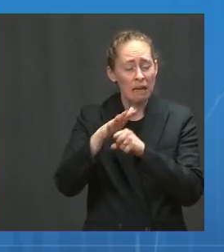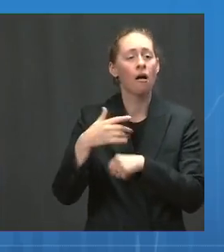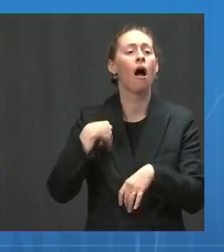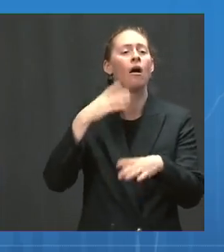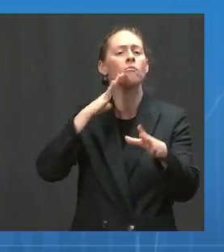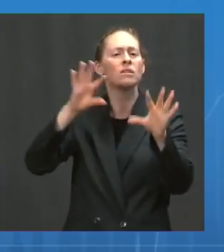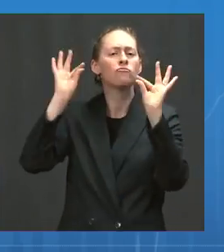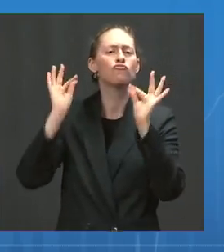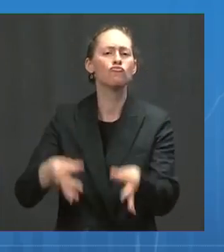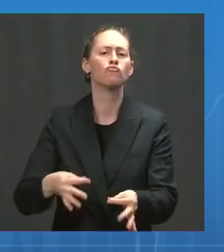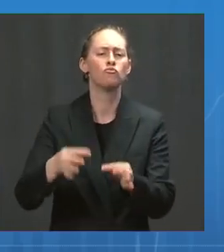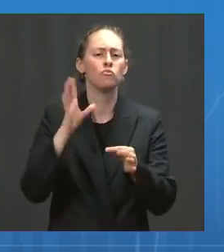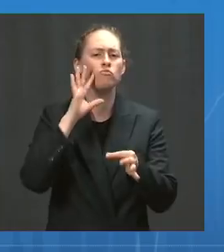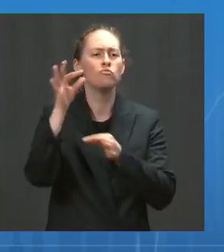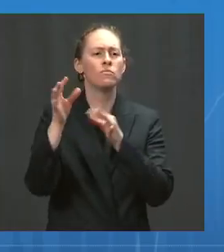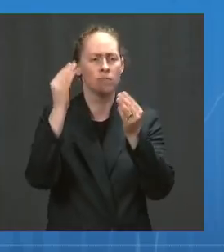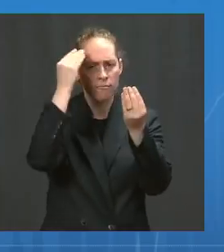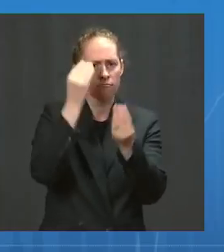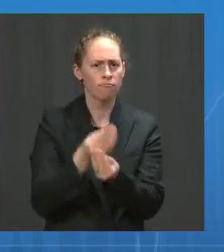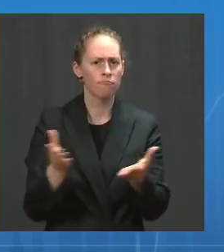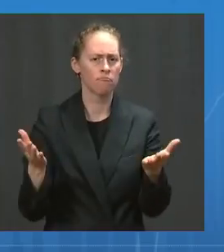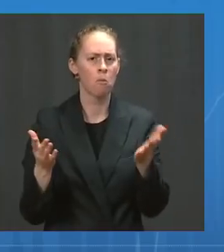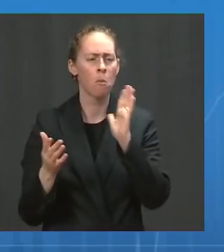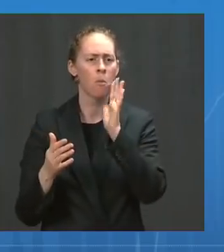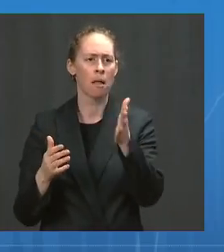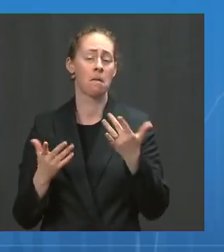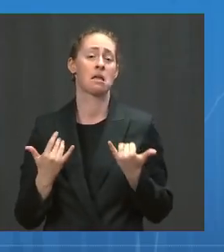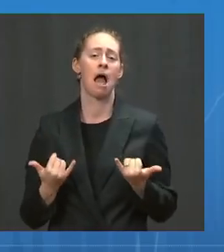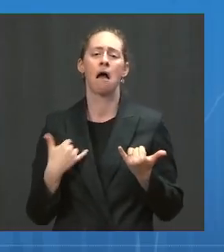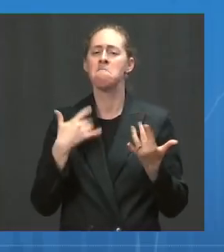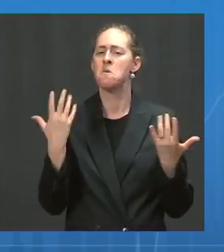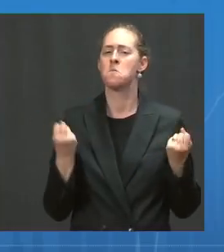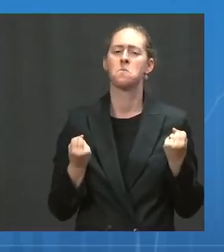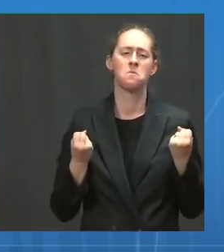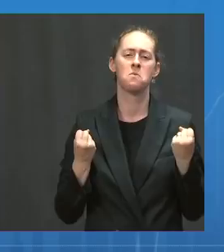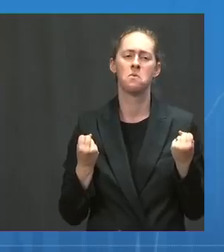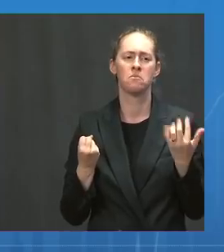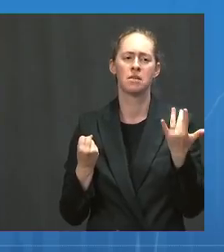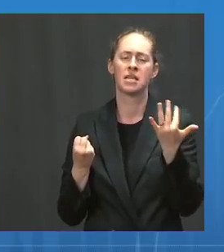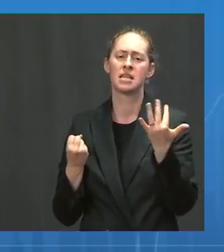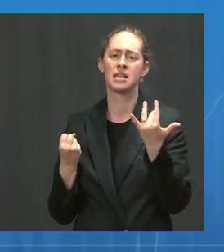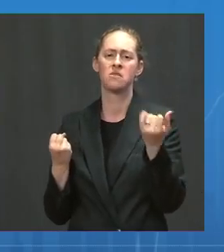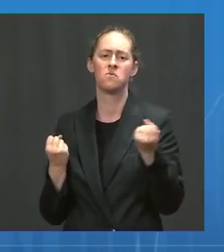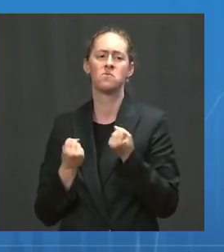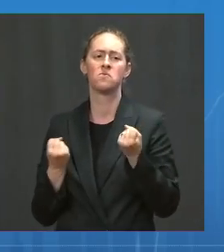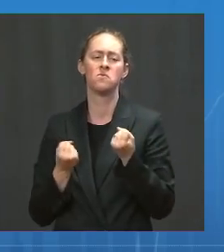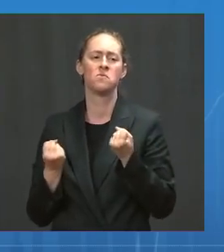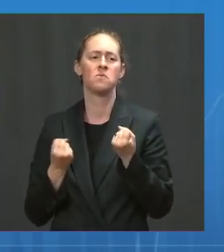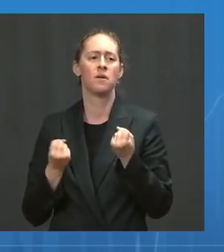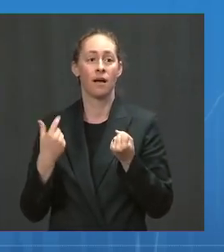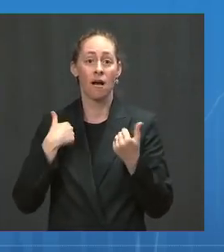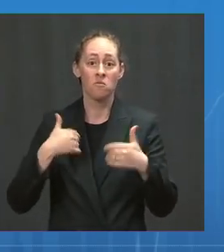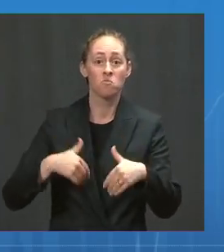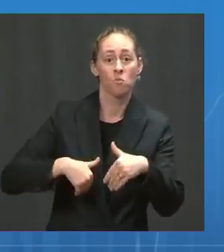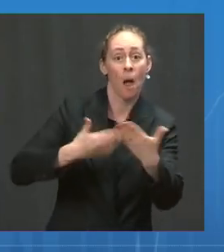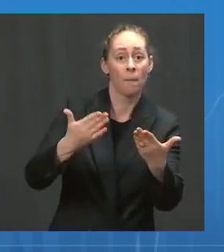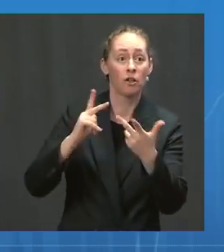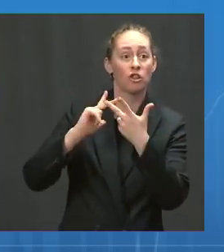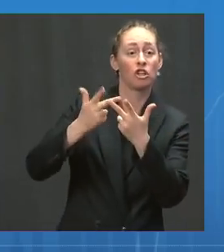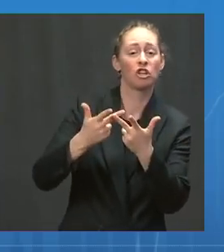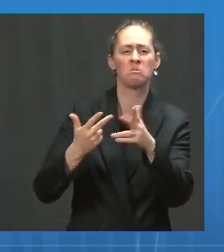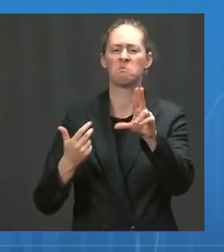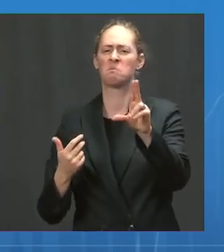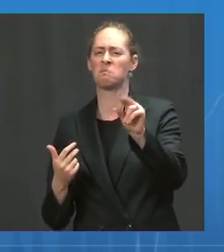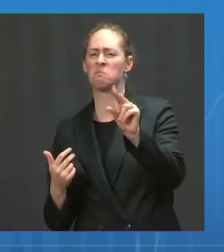But as we've all said, at this particular time right now, we don't recommend that there be boosters for people.